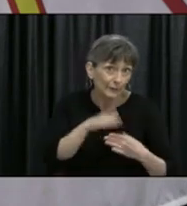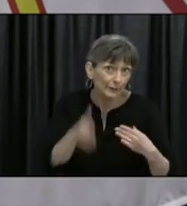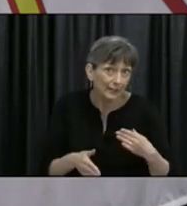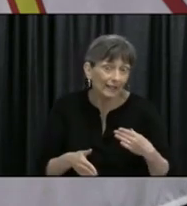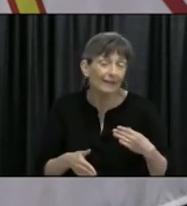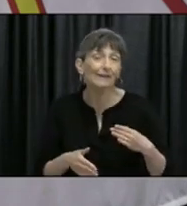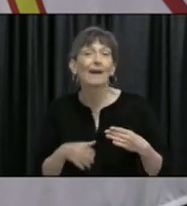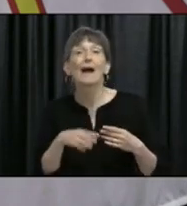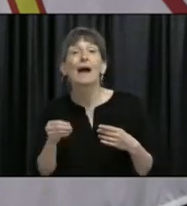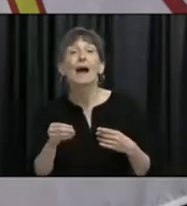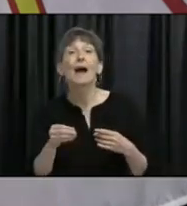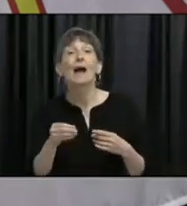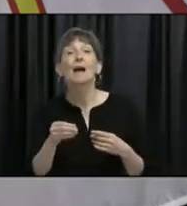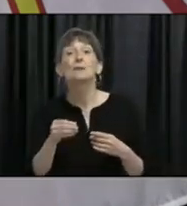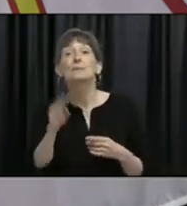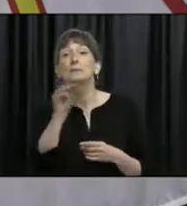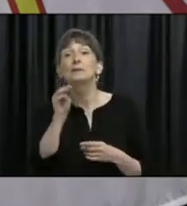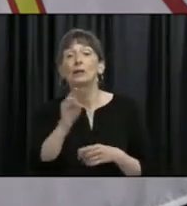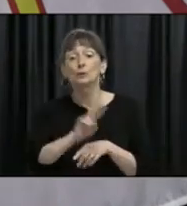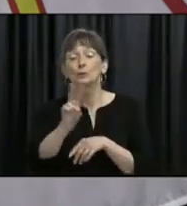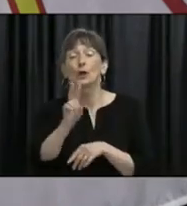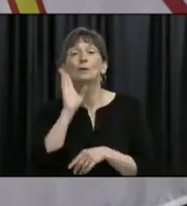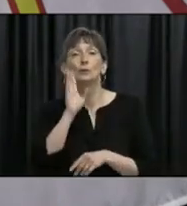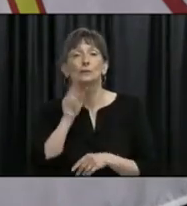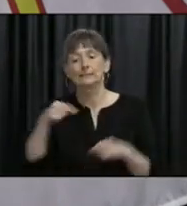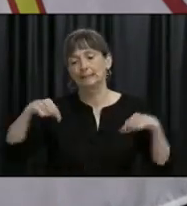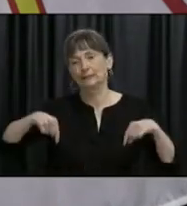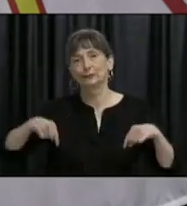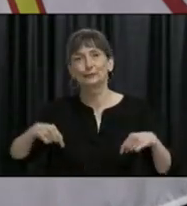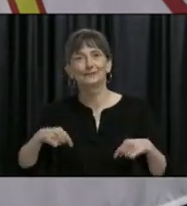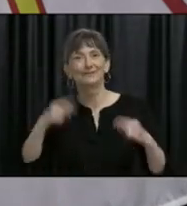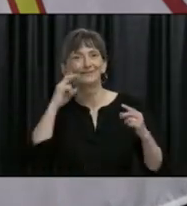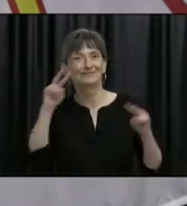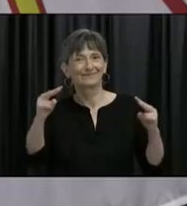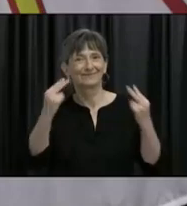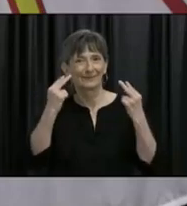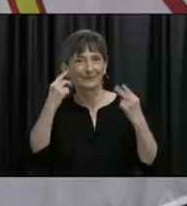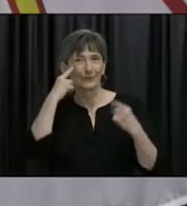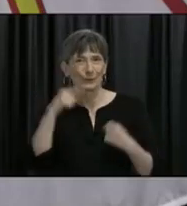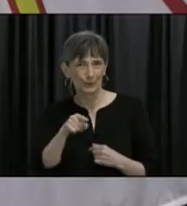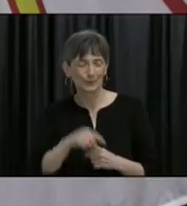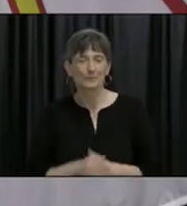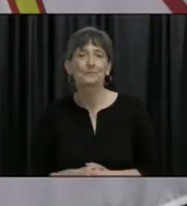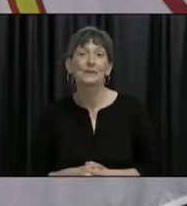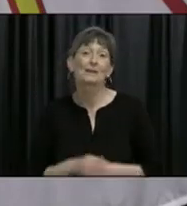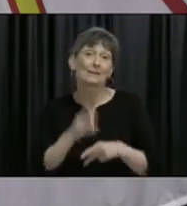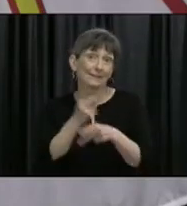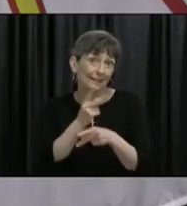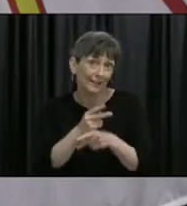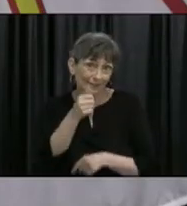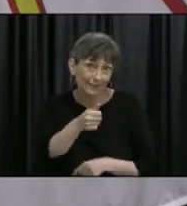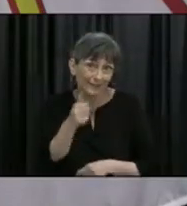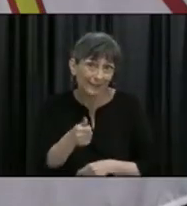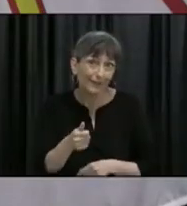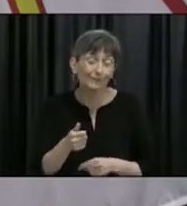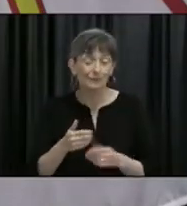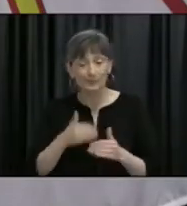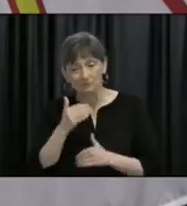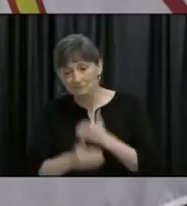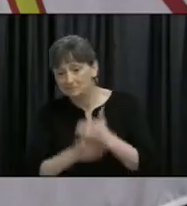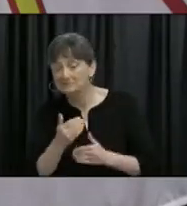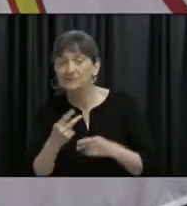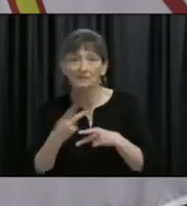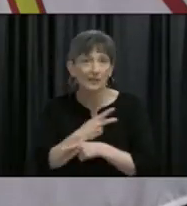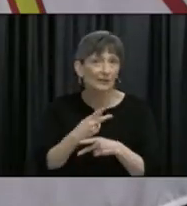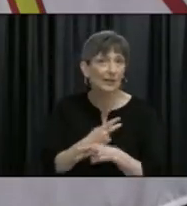on our daily briefings right here again on Monday. So please forget, don't forget to take care of yourself as you work our way through this. This